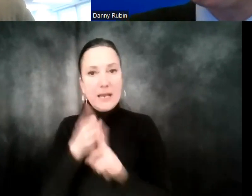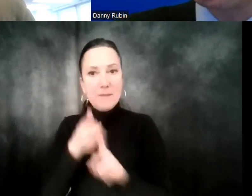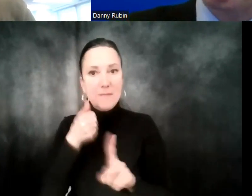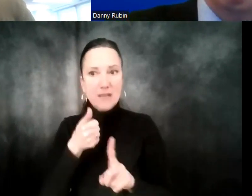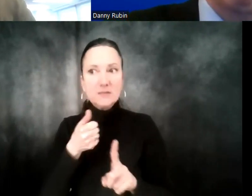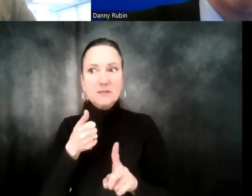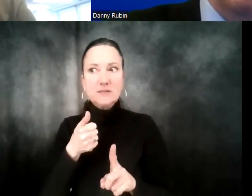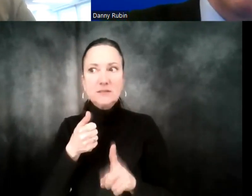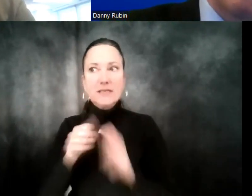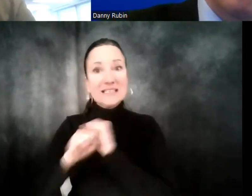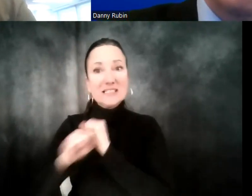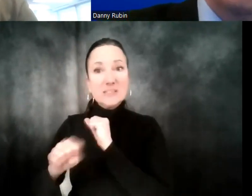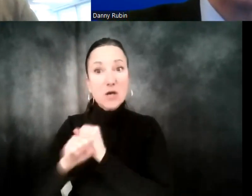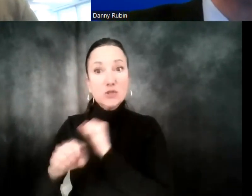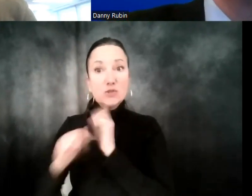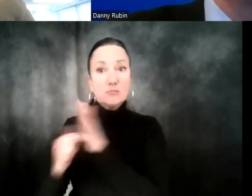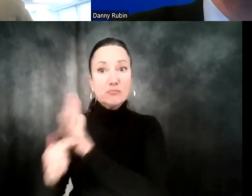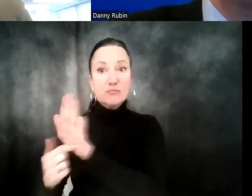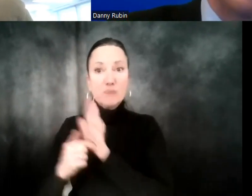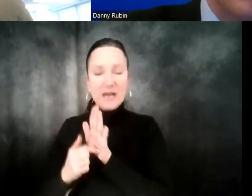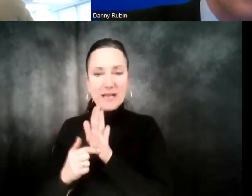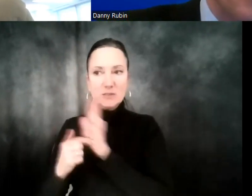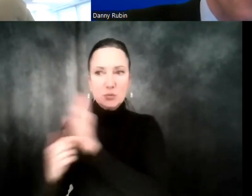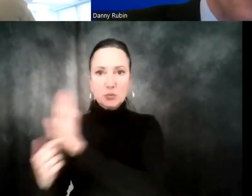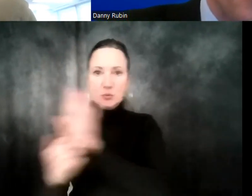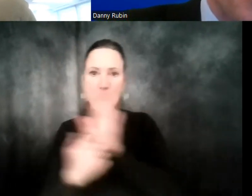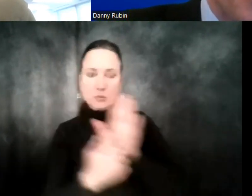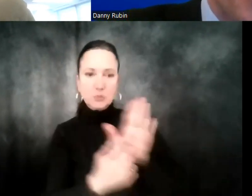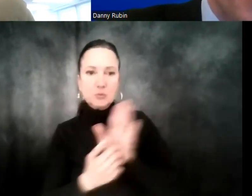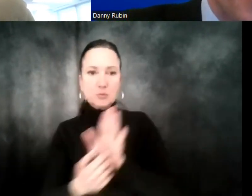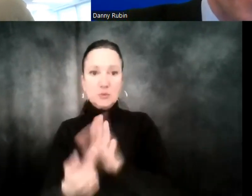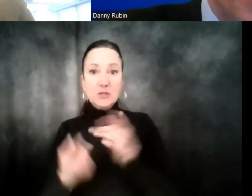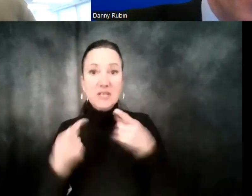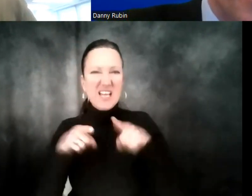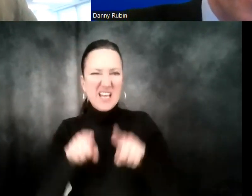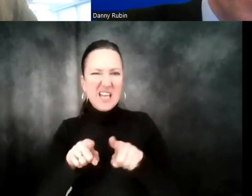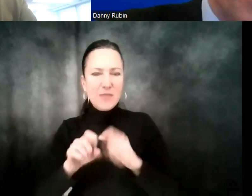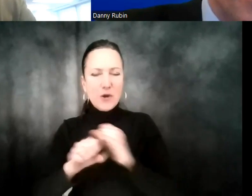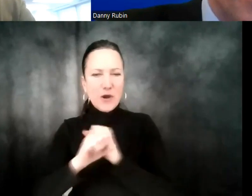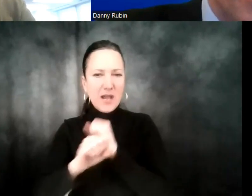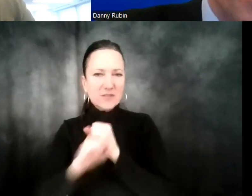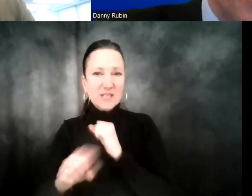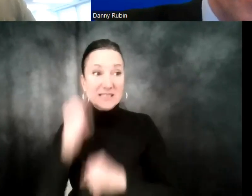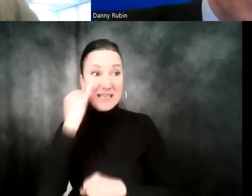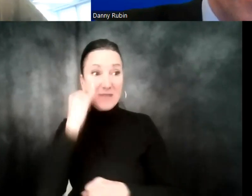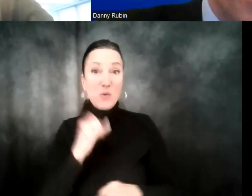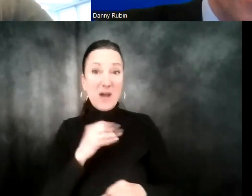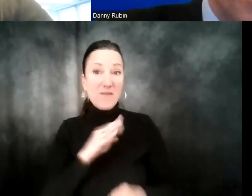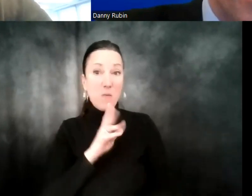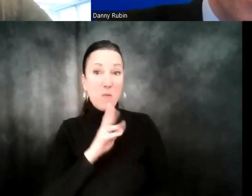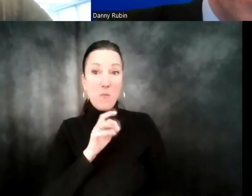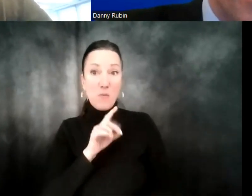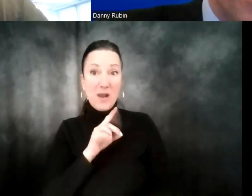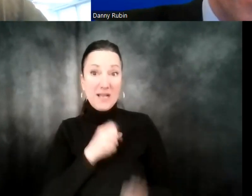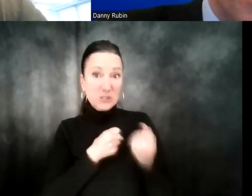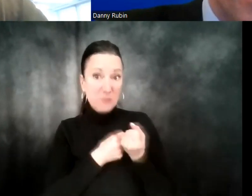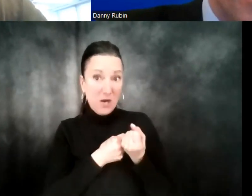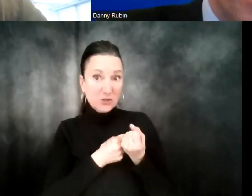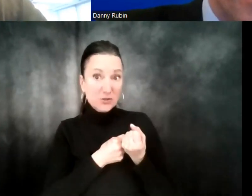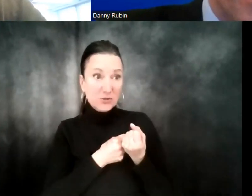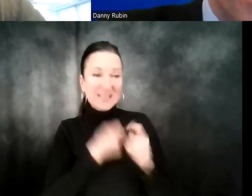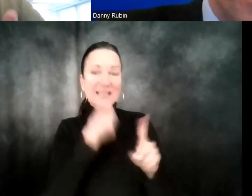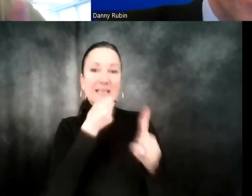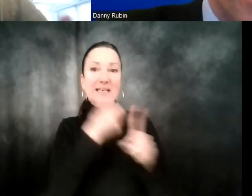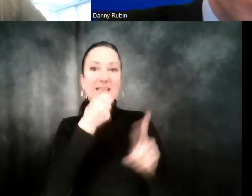sponsored brands and display within their existing advertising catalog. So sponsored brands finds customers in different